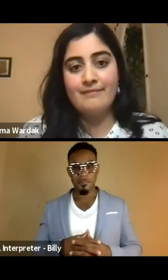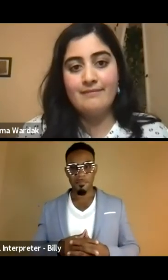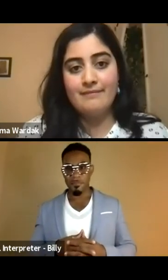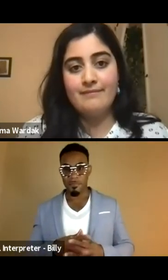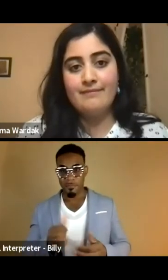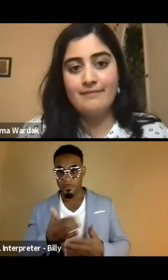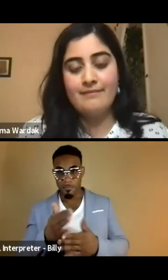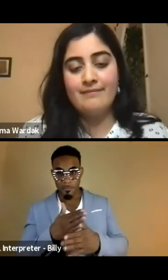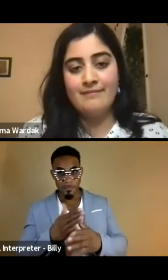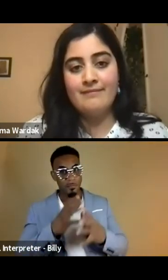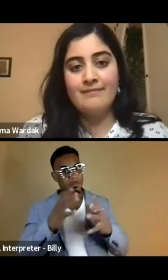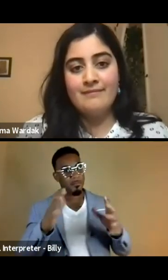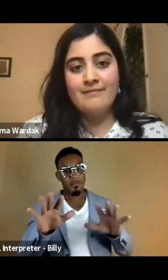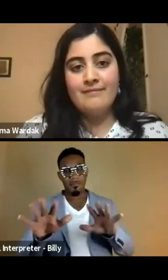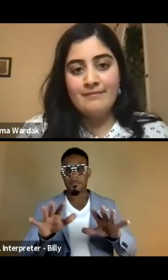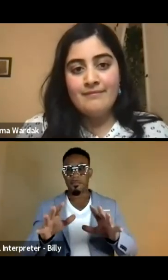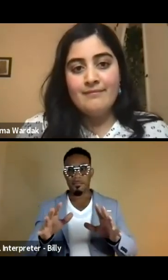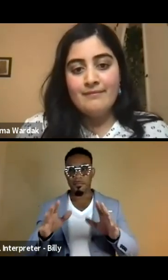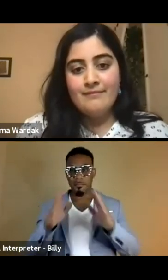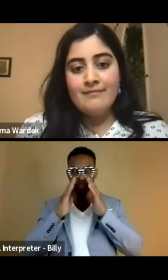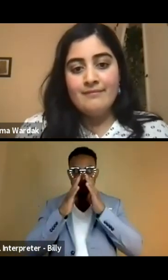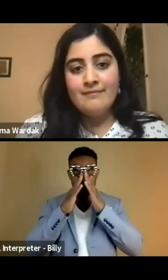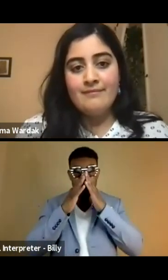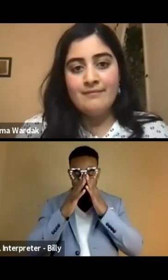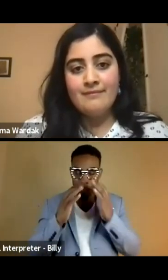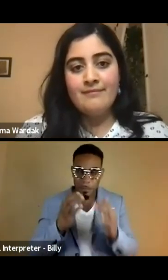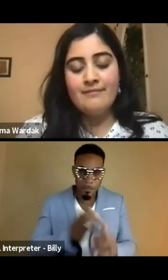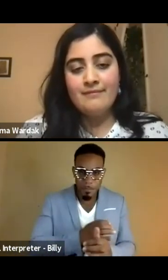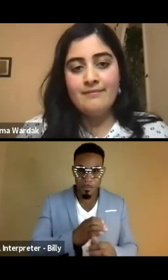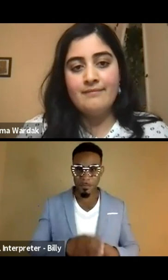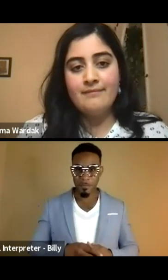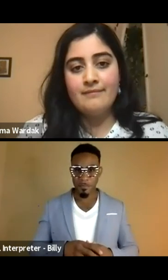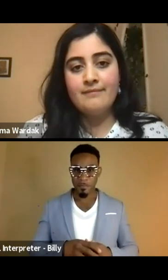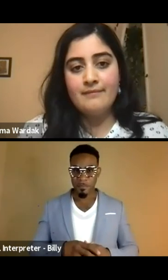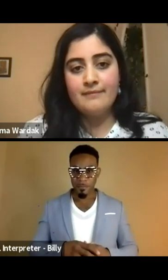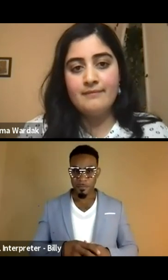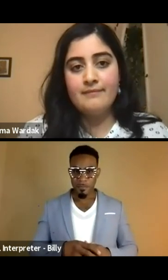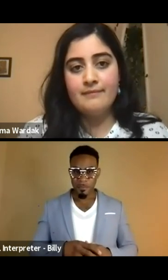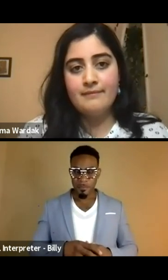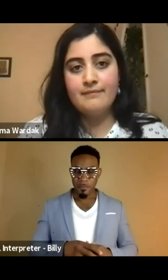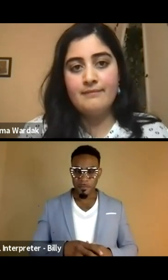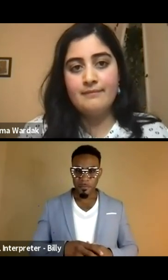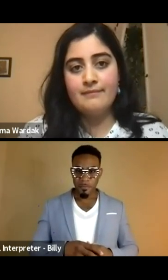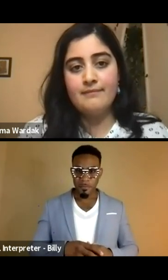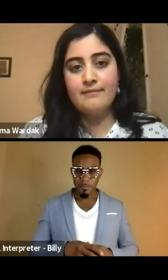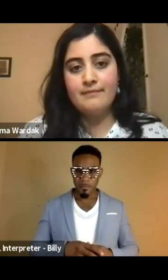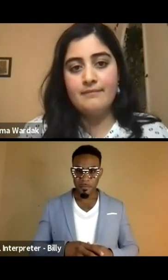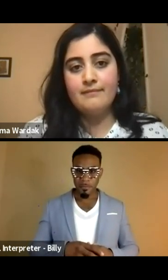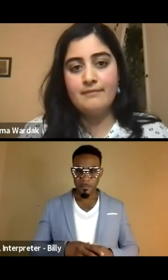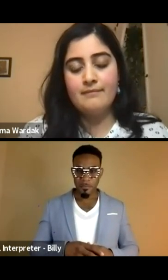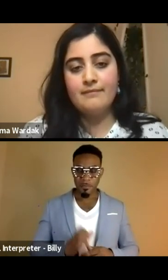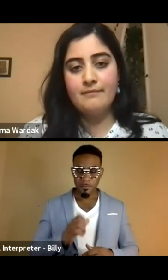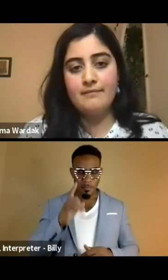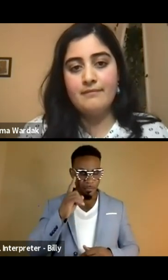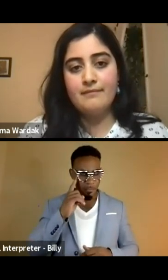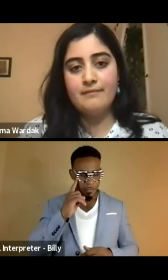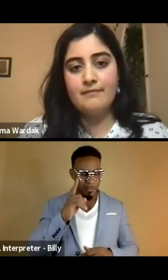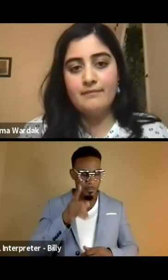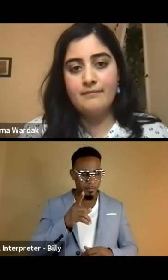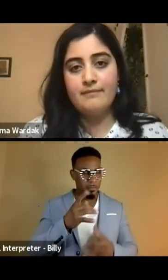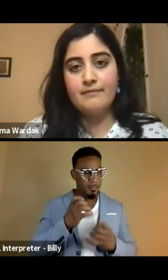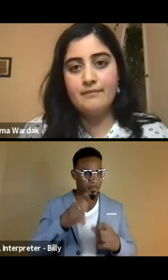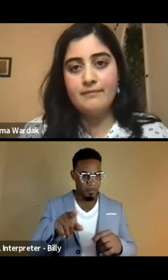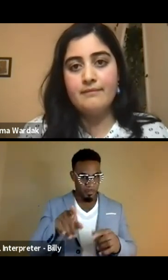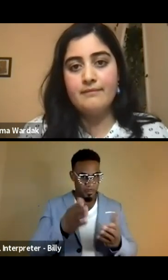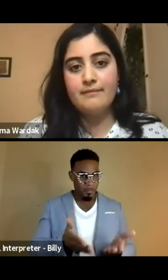Everyone has shared so much, so much. That's so powerful. Um, you know, uh, I think you, a lot